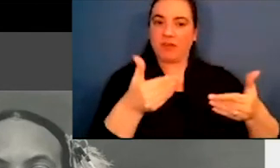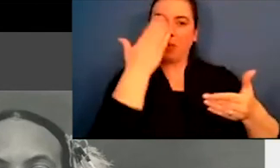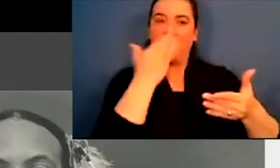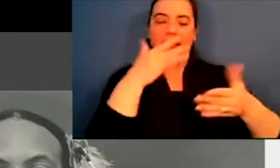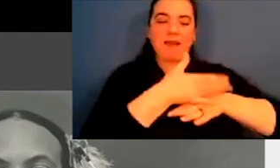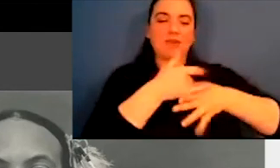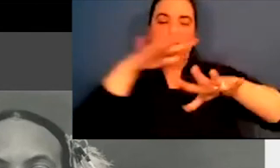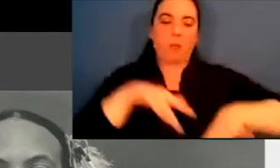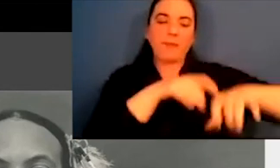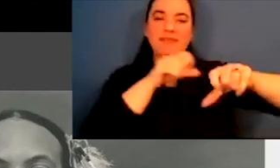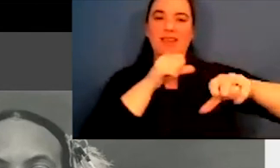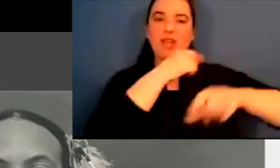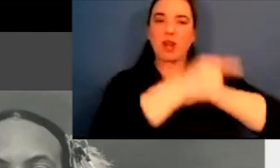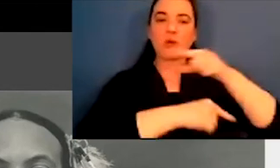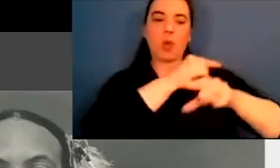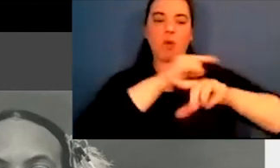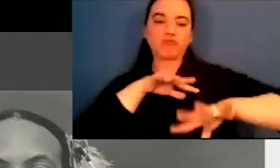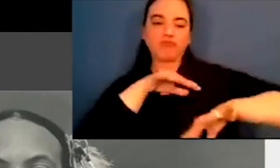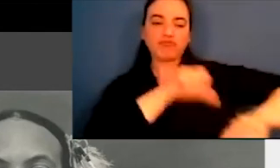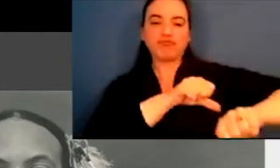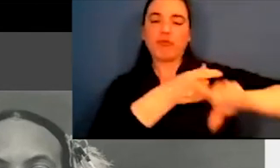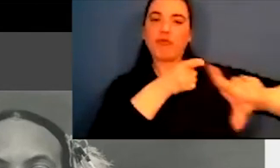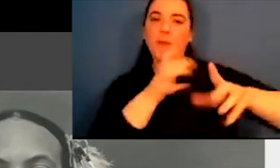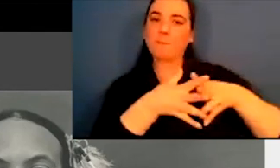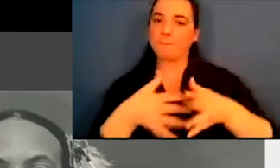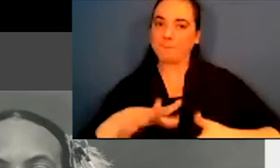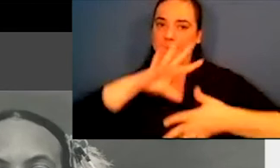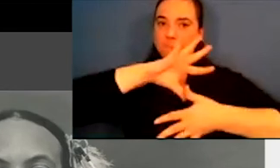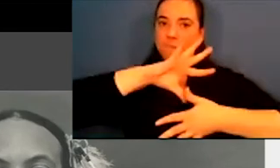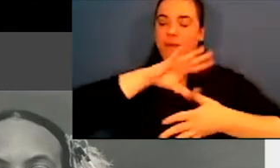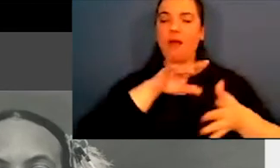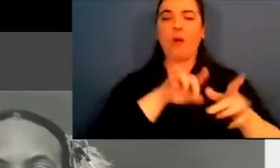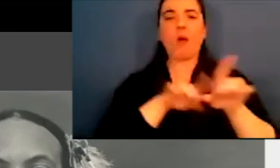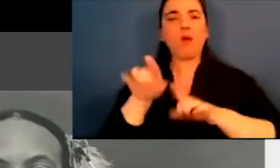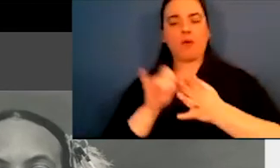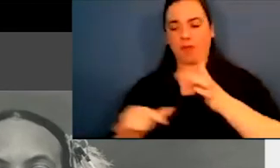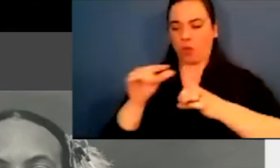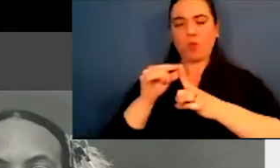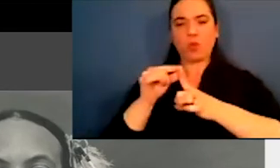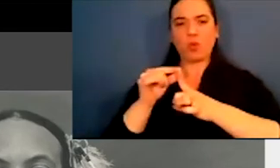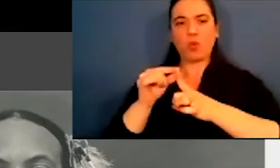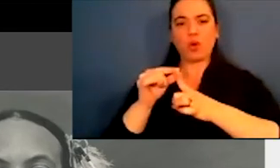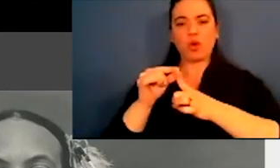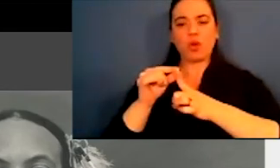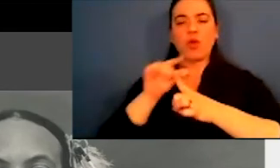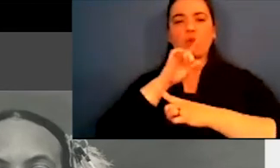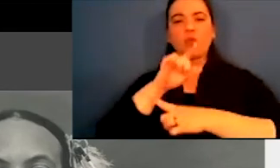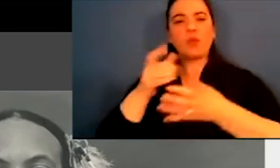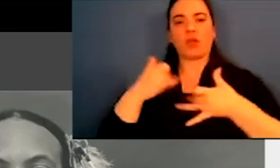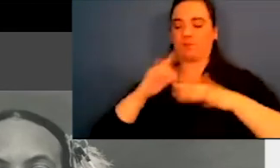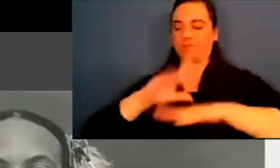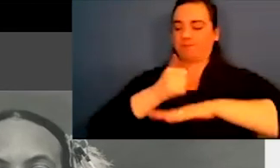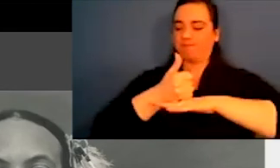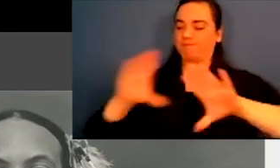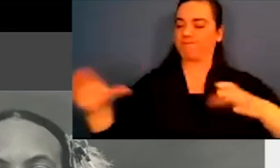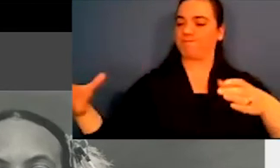from the rest of this continent's inhabitants due to the colonization and globalization of America. It